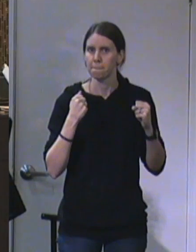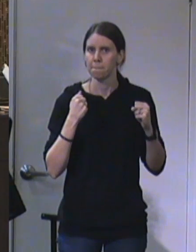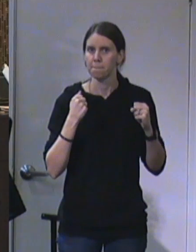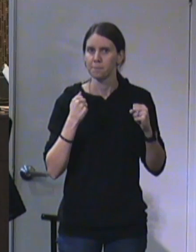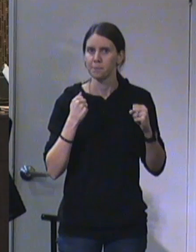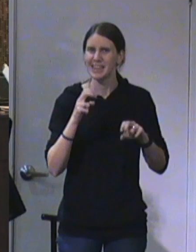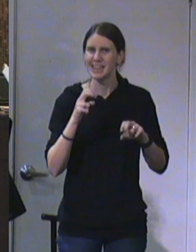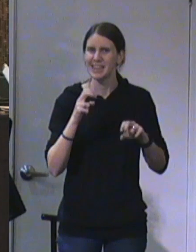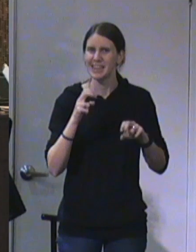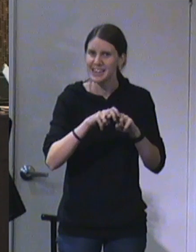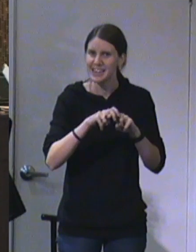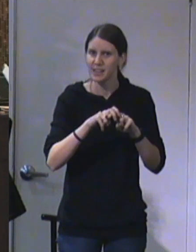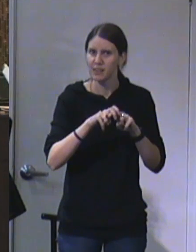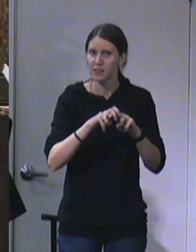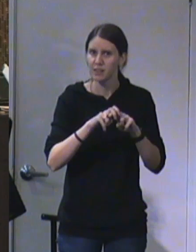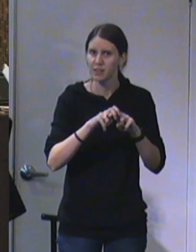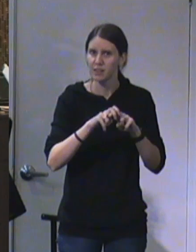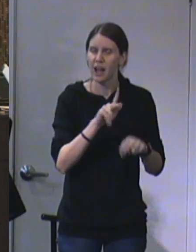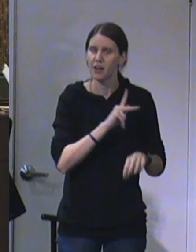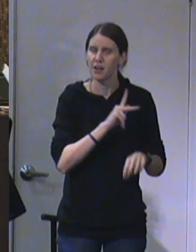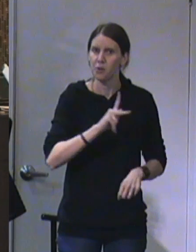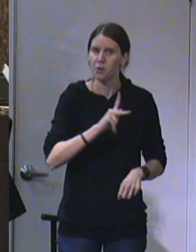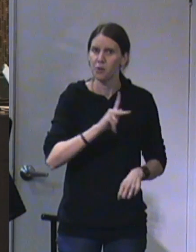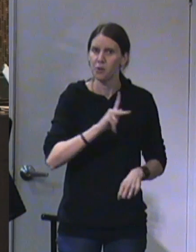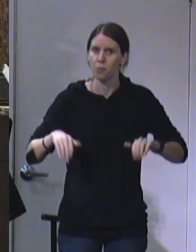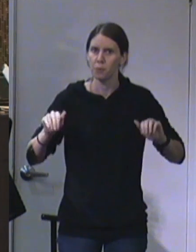seated on the throne in heaven.